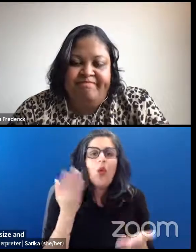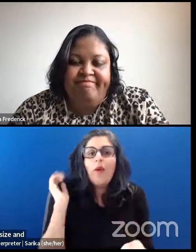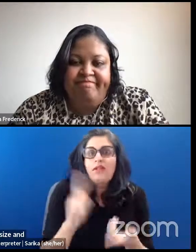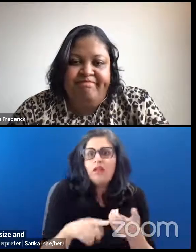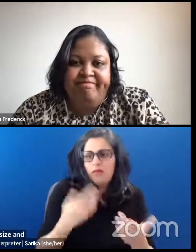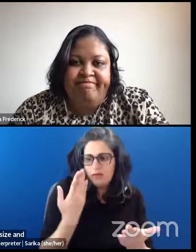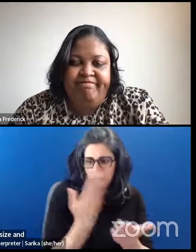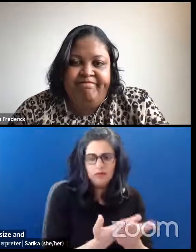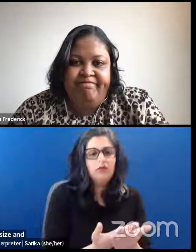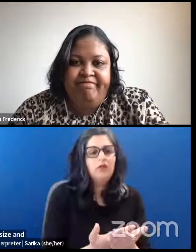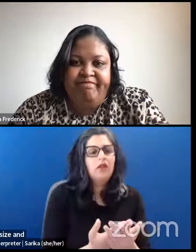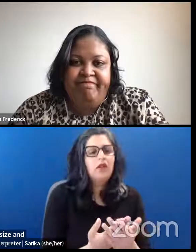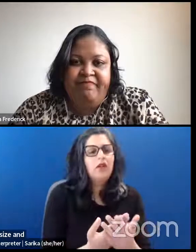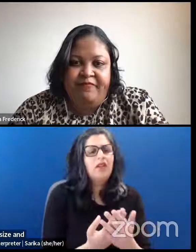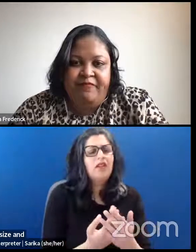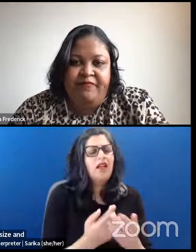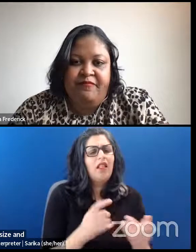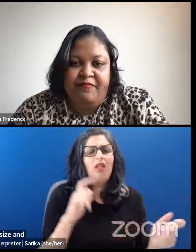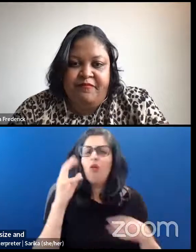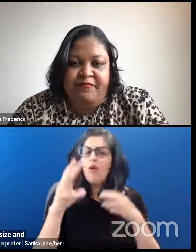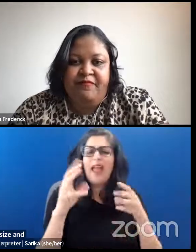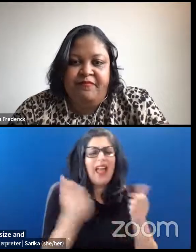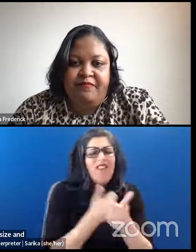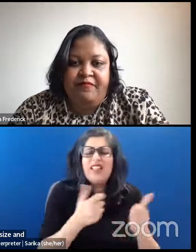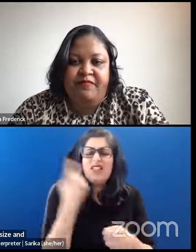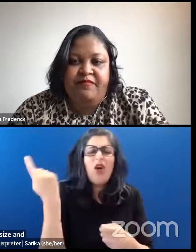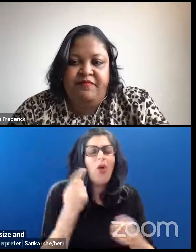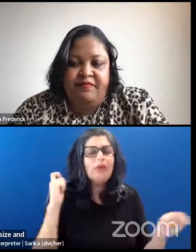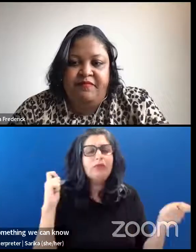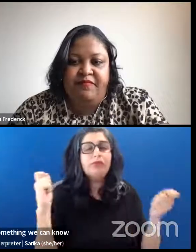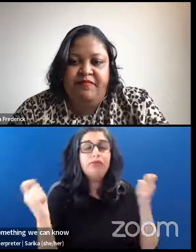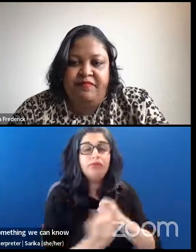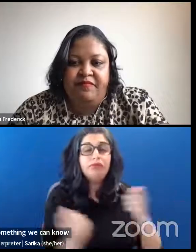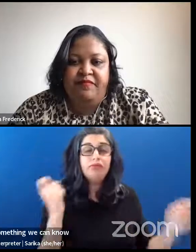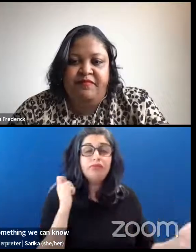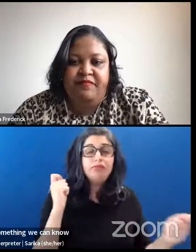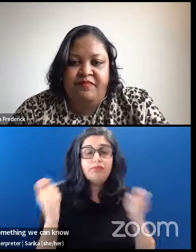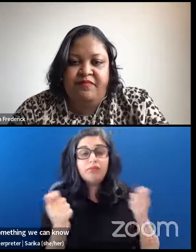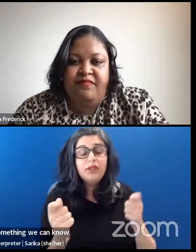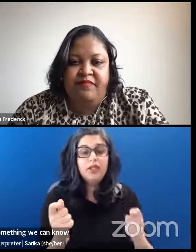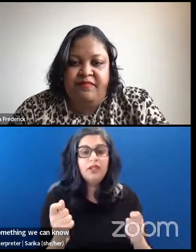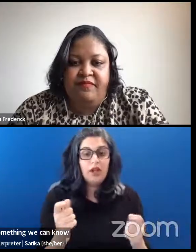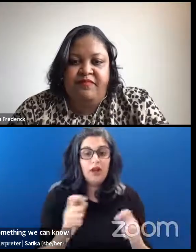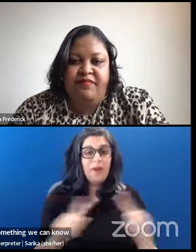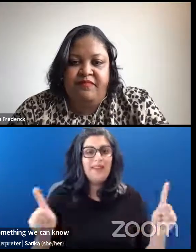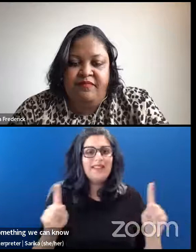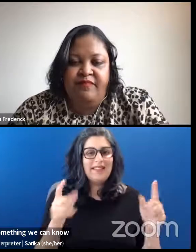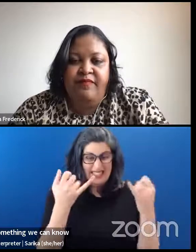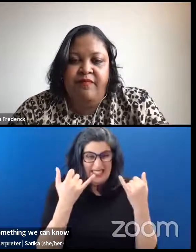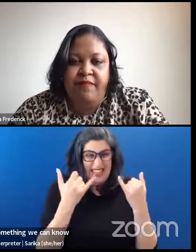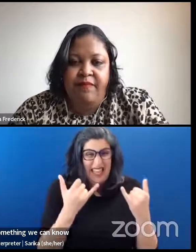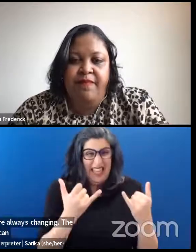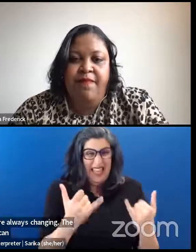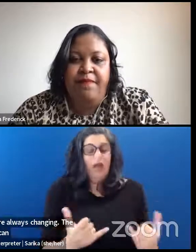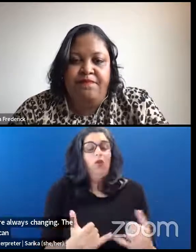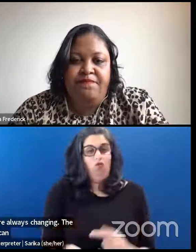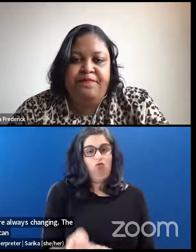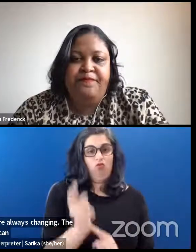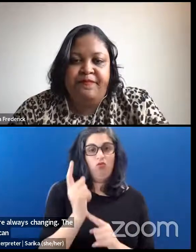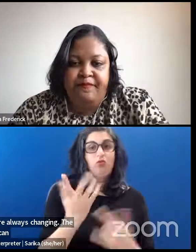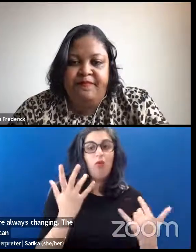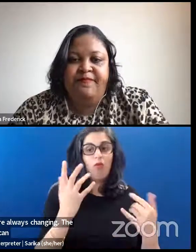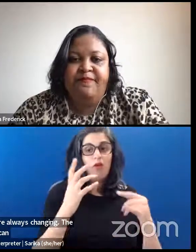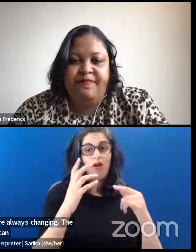because things are always changing. The only thing we can do, the only place we can be truly effective is right here in the present moment as we prepare and